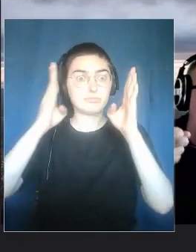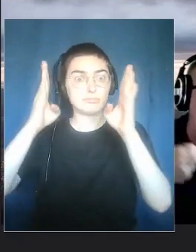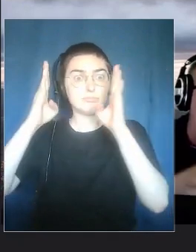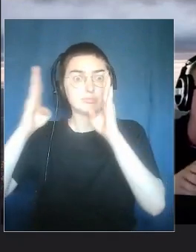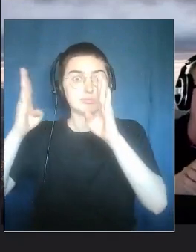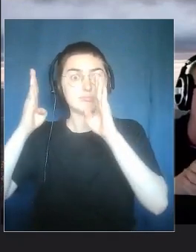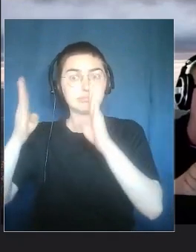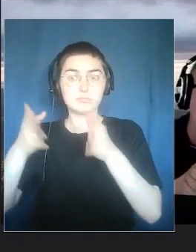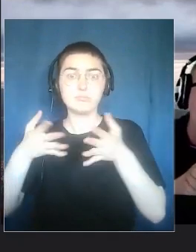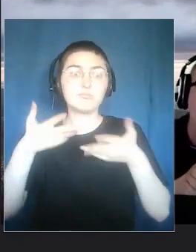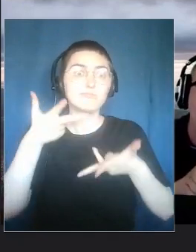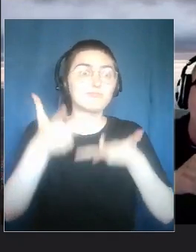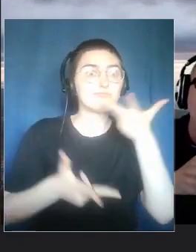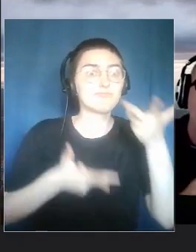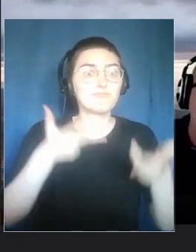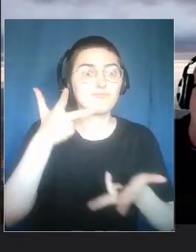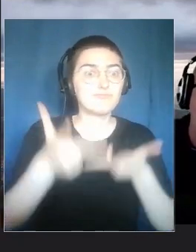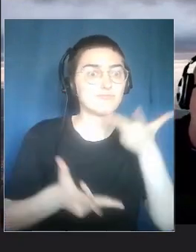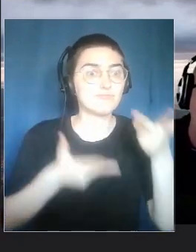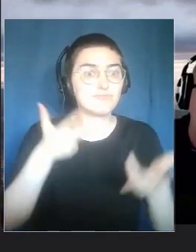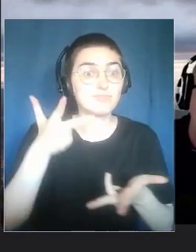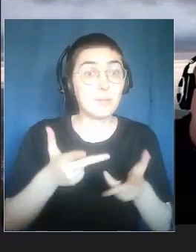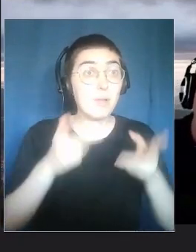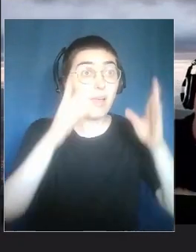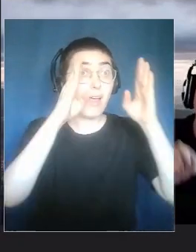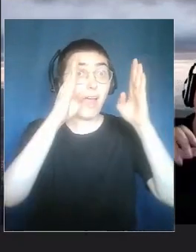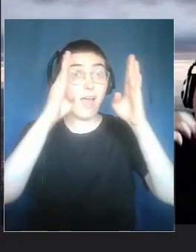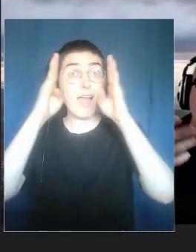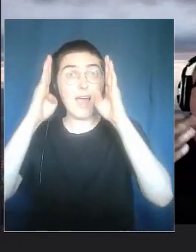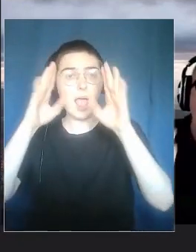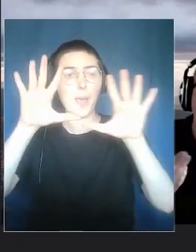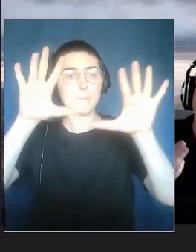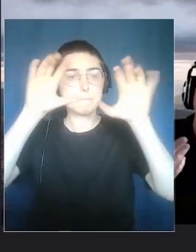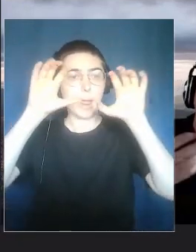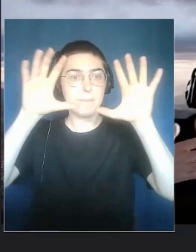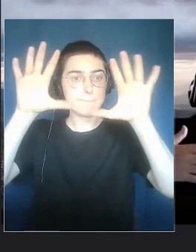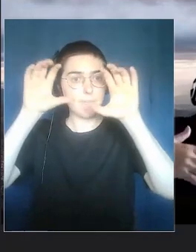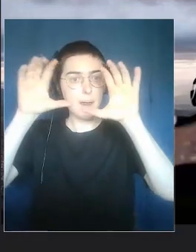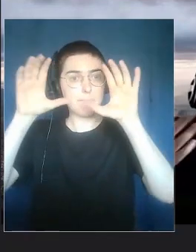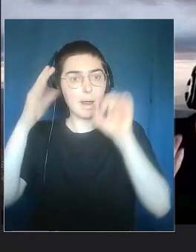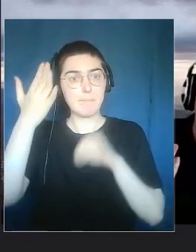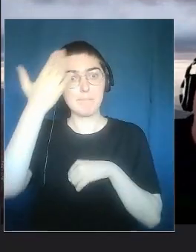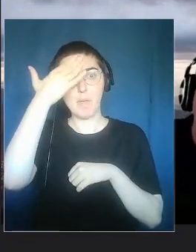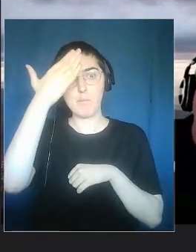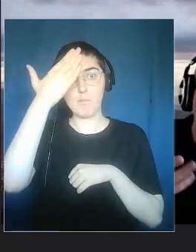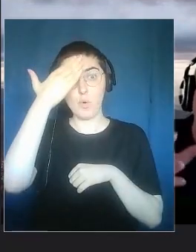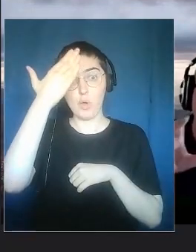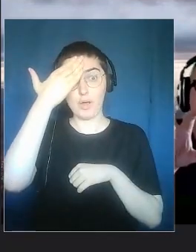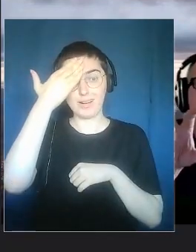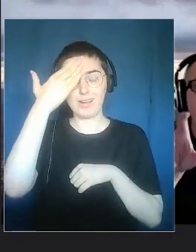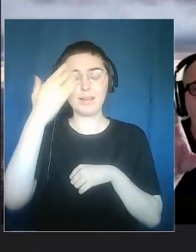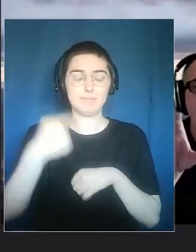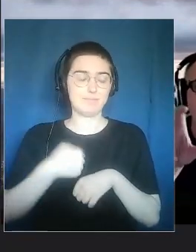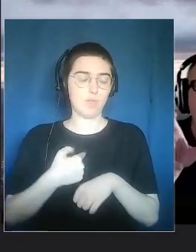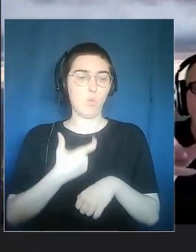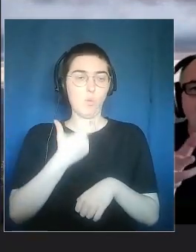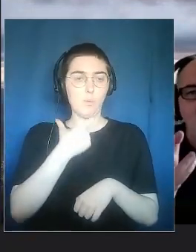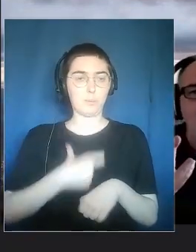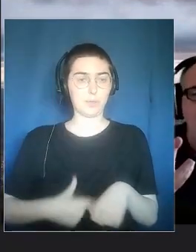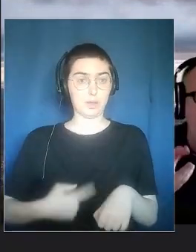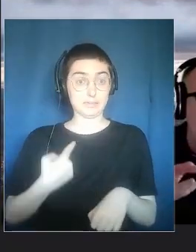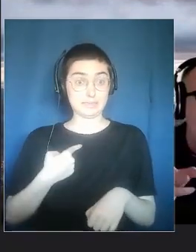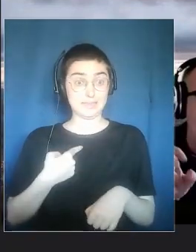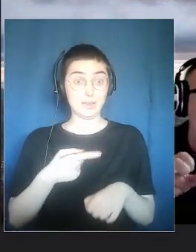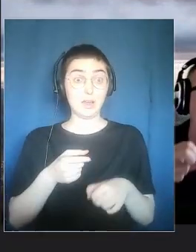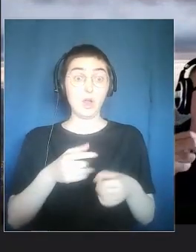sequence that allows us to elaborate and to impress this experience